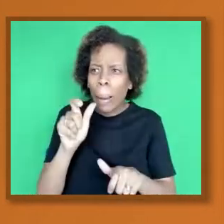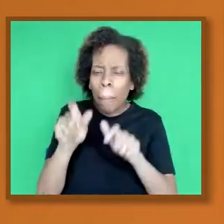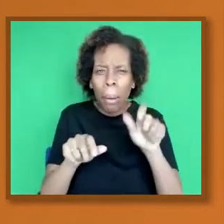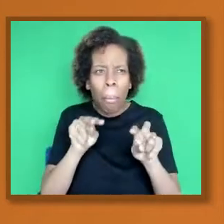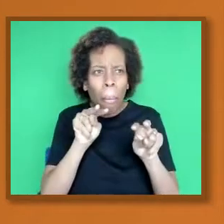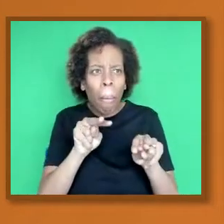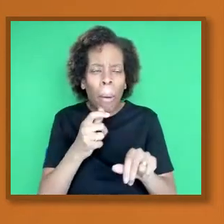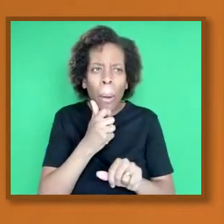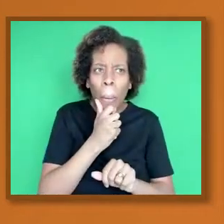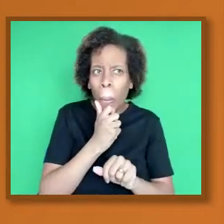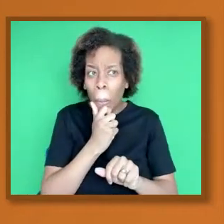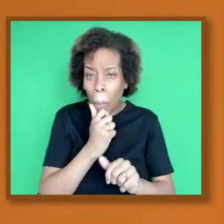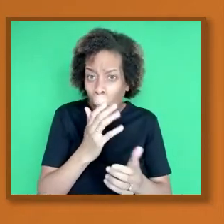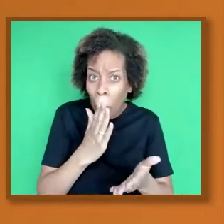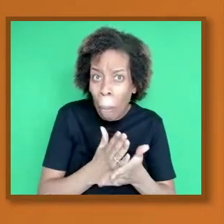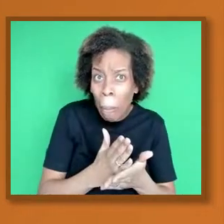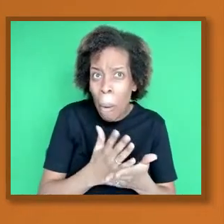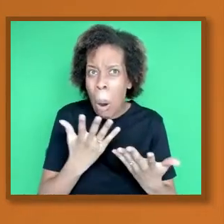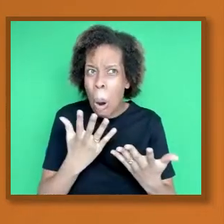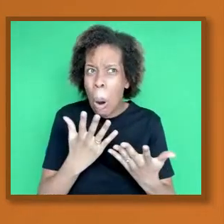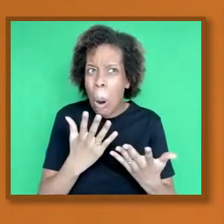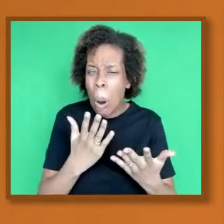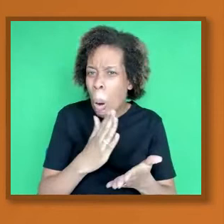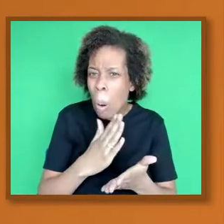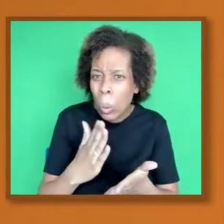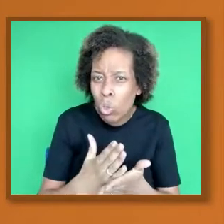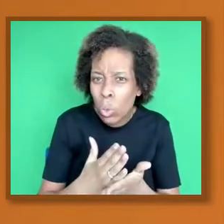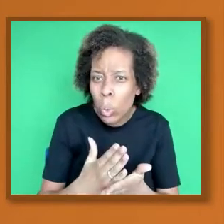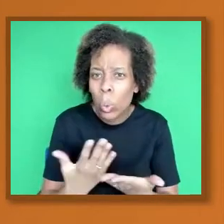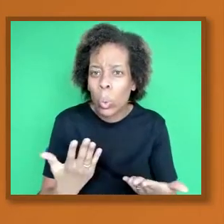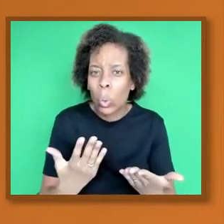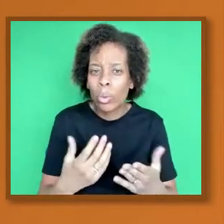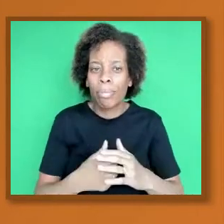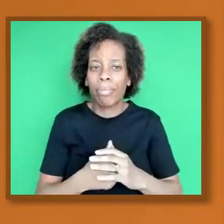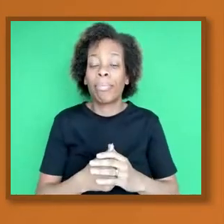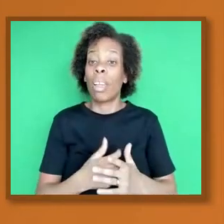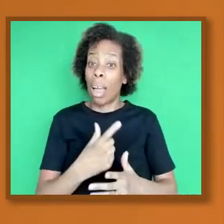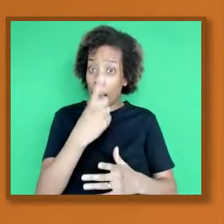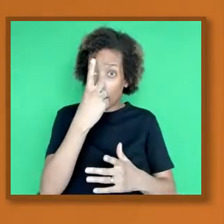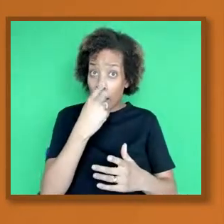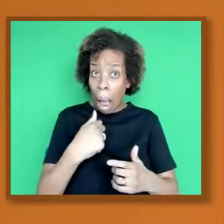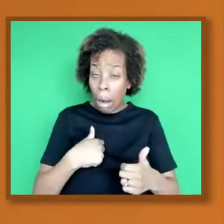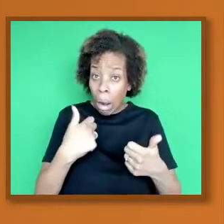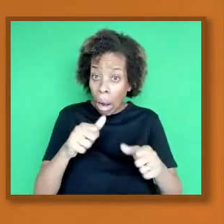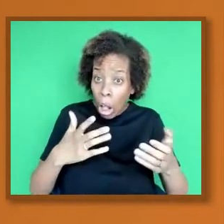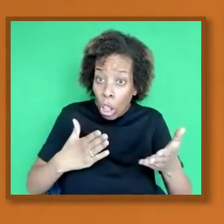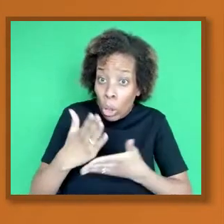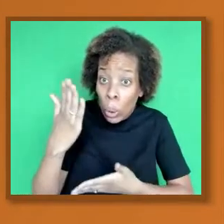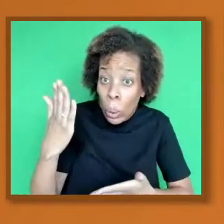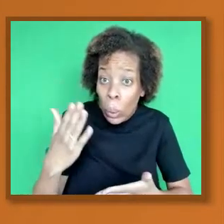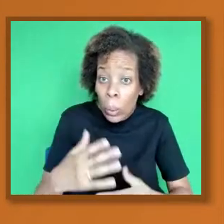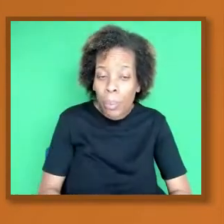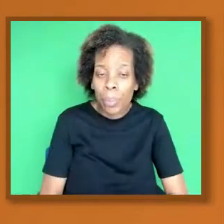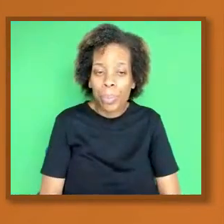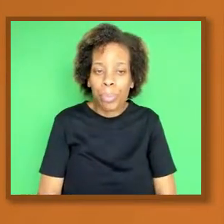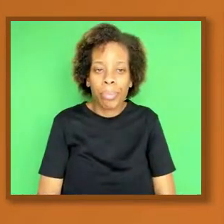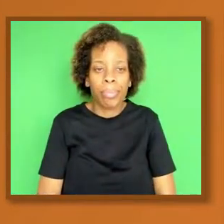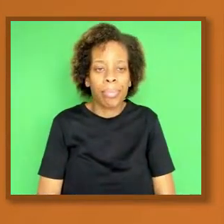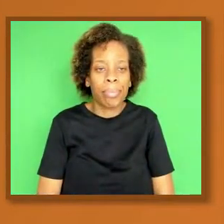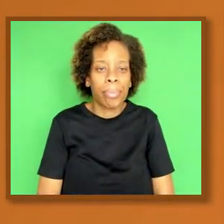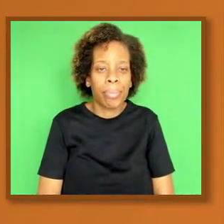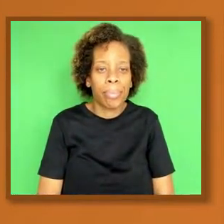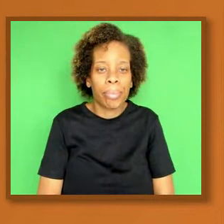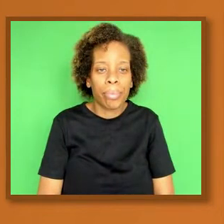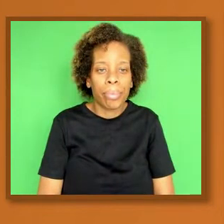can we counteract some of these things? Could we go to the next? Just click to the next one, please. Yep. The